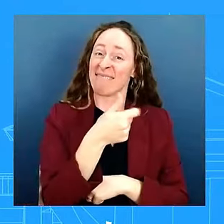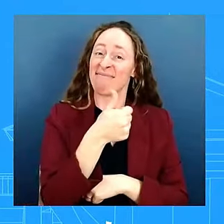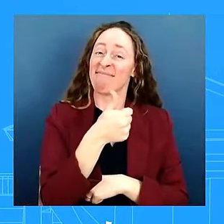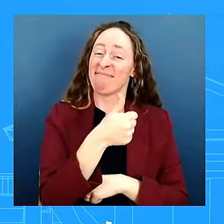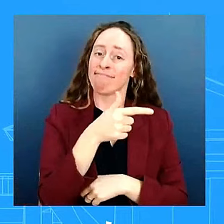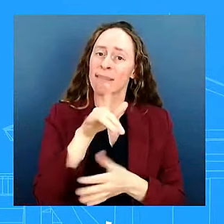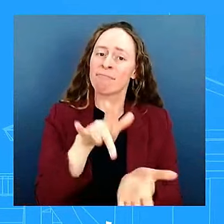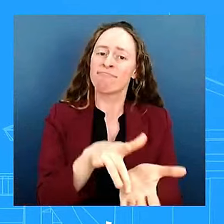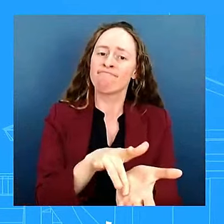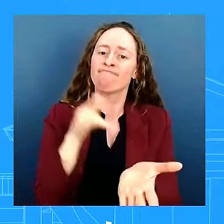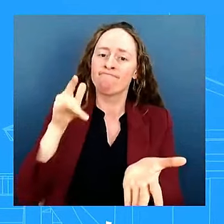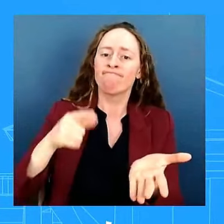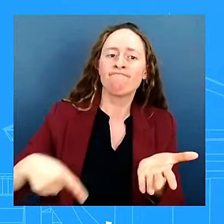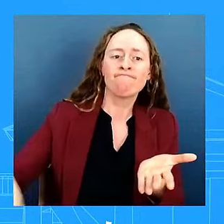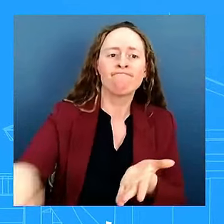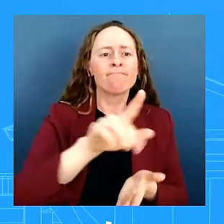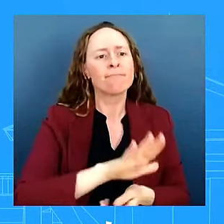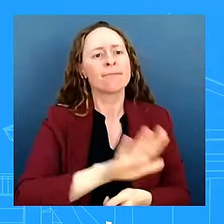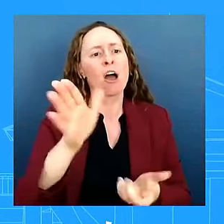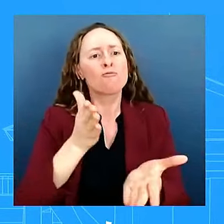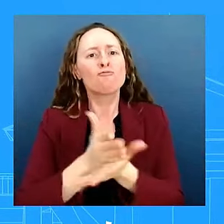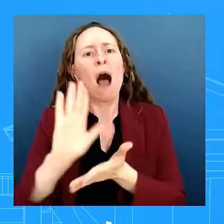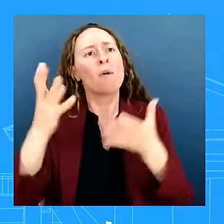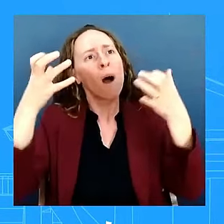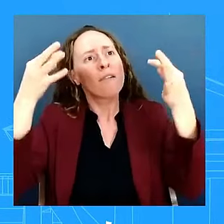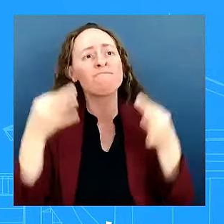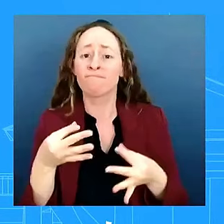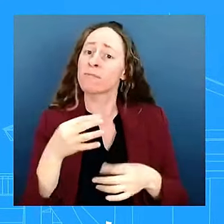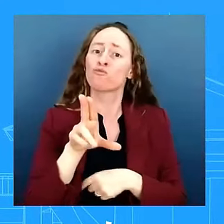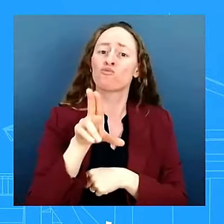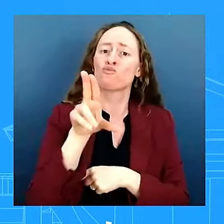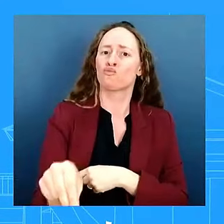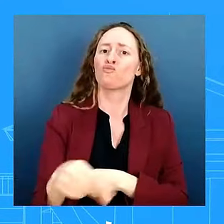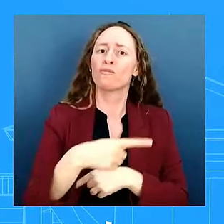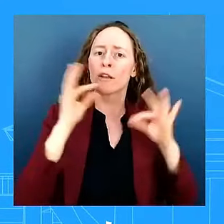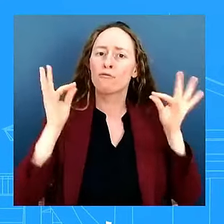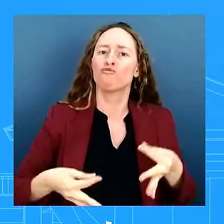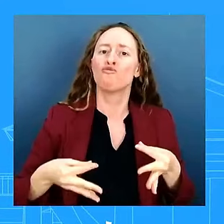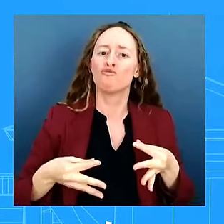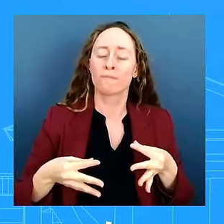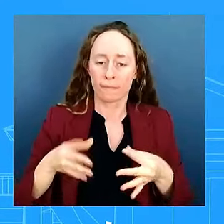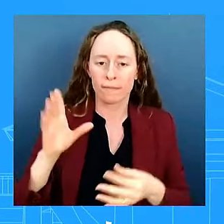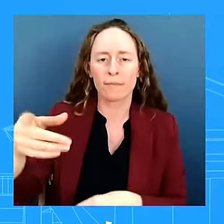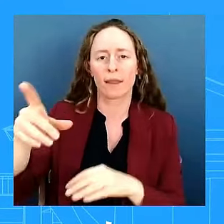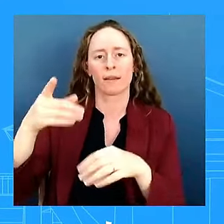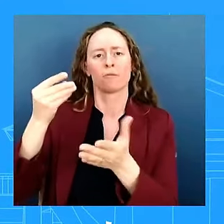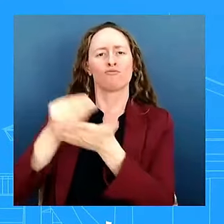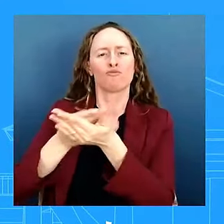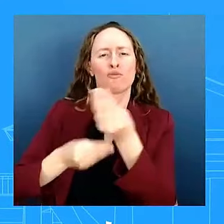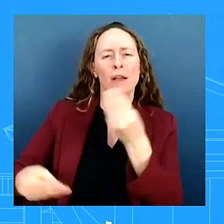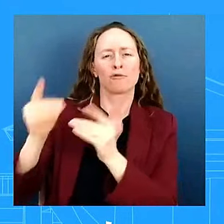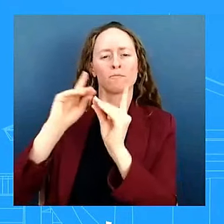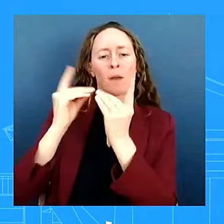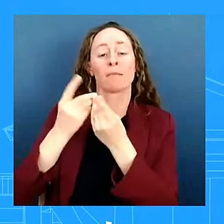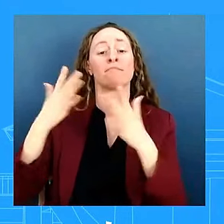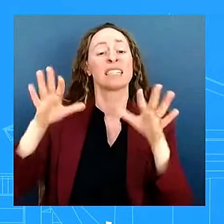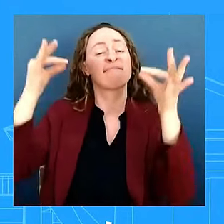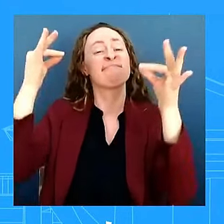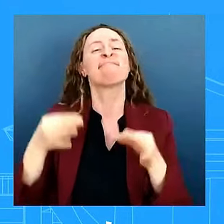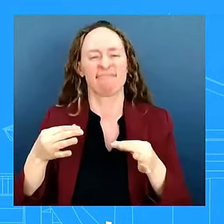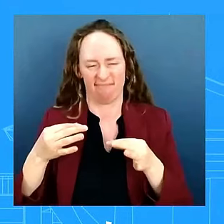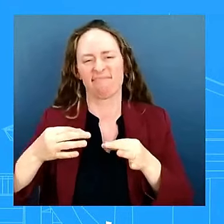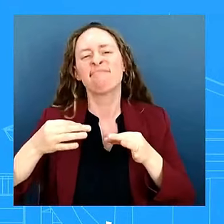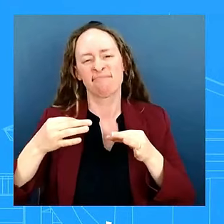of treasury sanctioned 16 maduro affiliated officials second the department of state imposed new visa restrictions on a significant